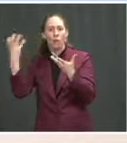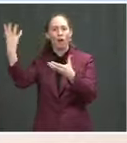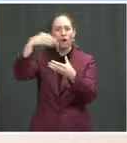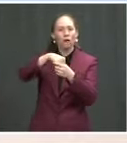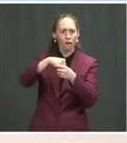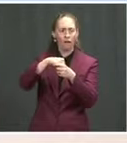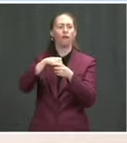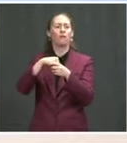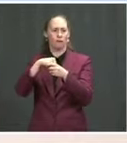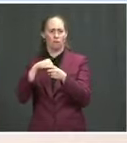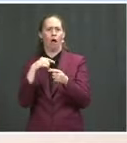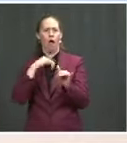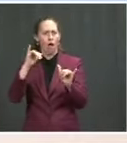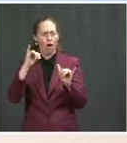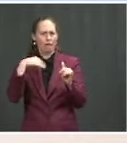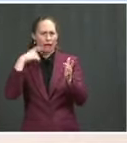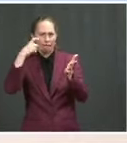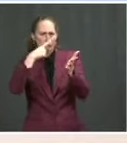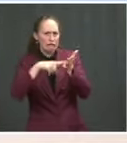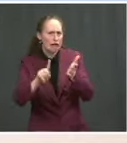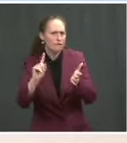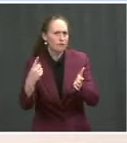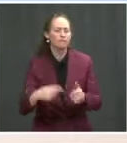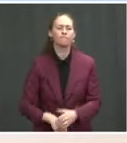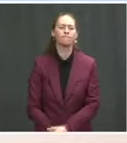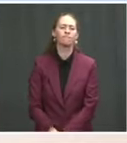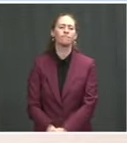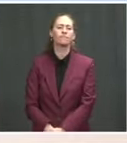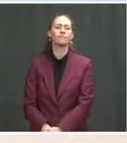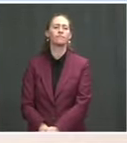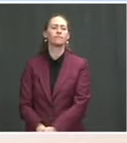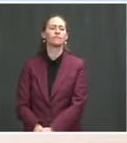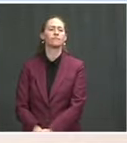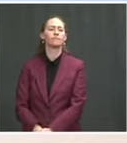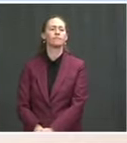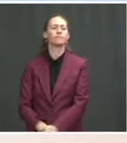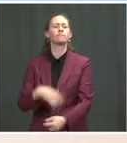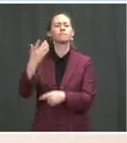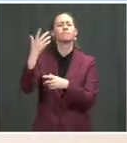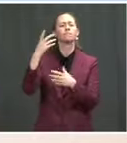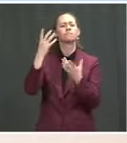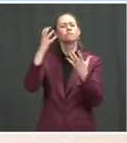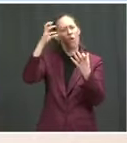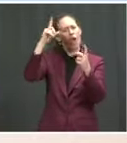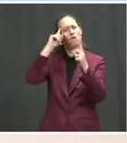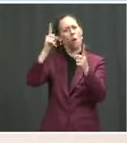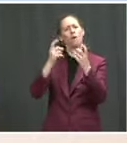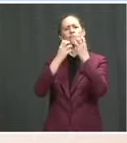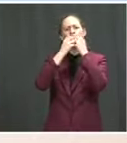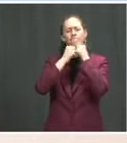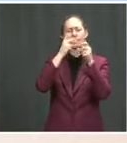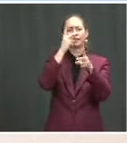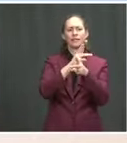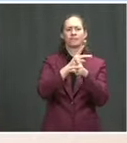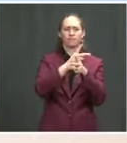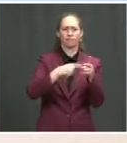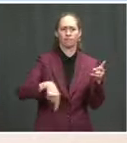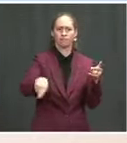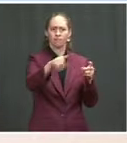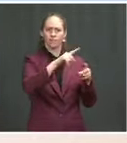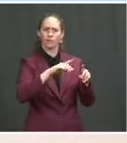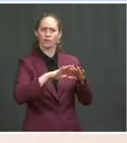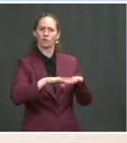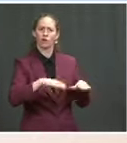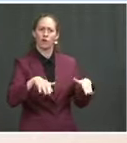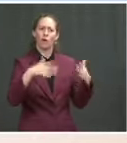you describe what safeguards the administration has in place to make sure that the children of top officials don't get preferential treatment in